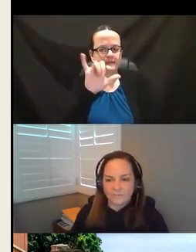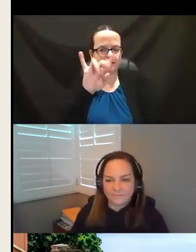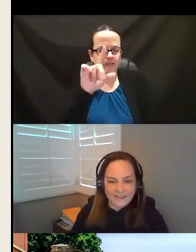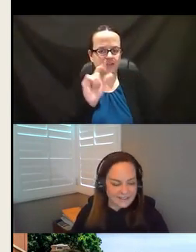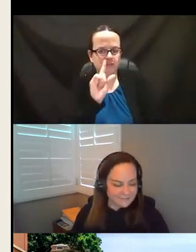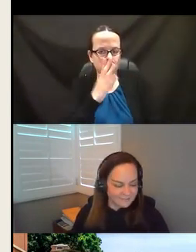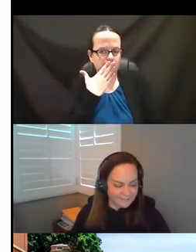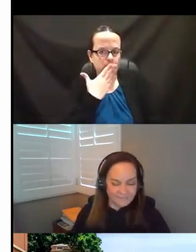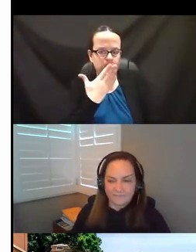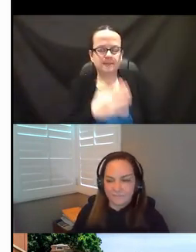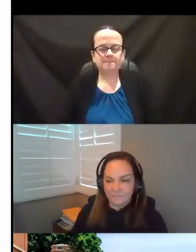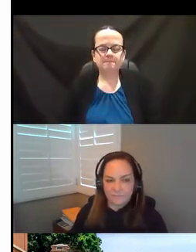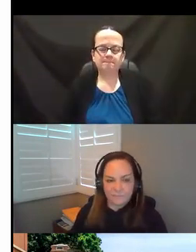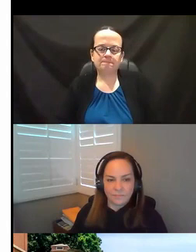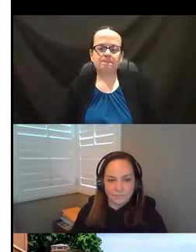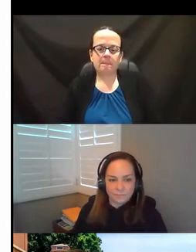Greatly appreciate it.